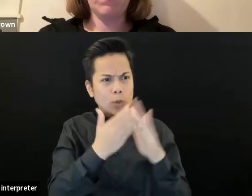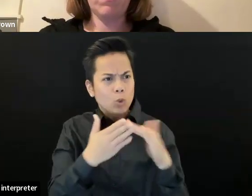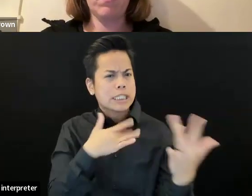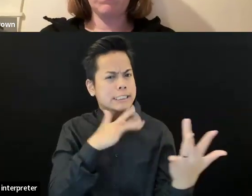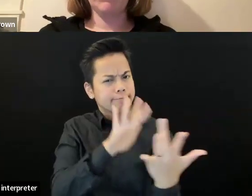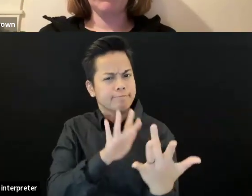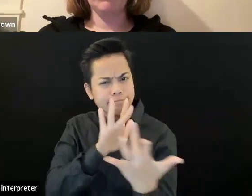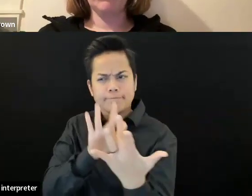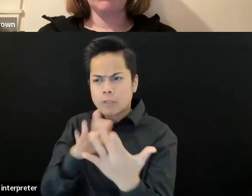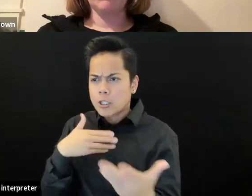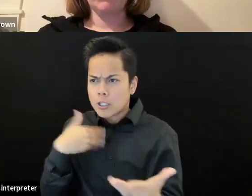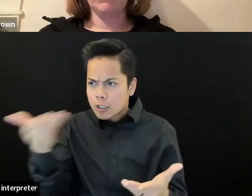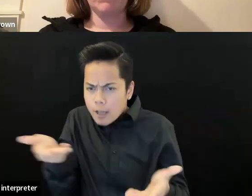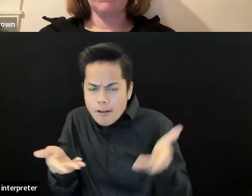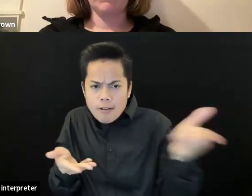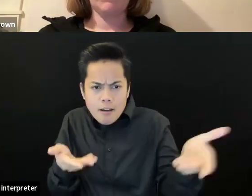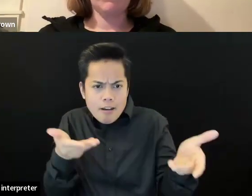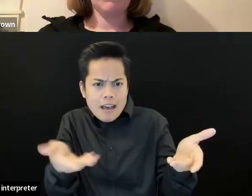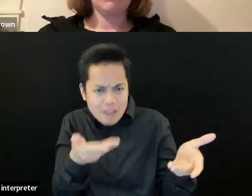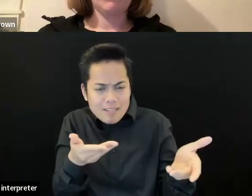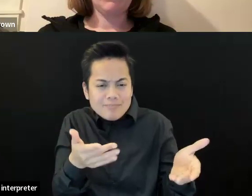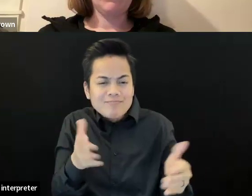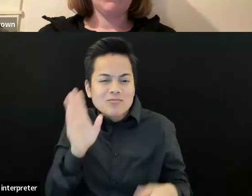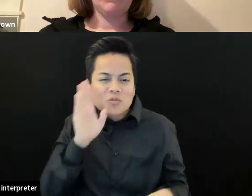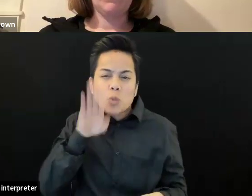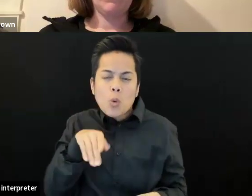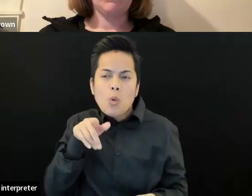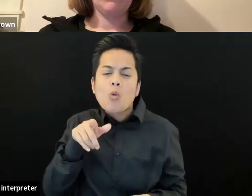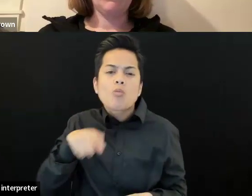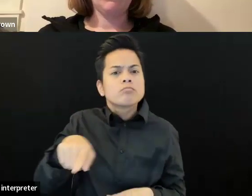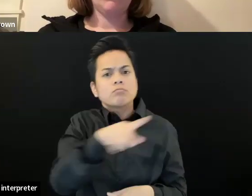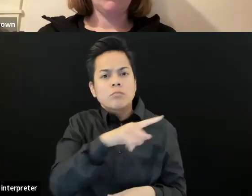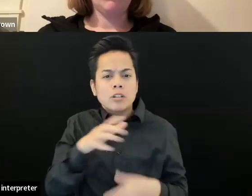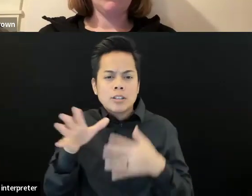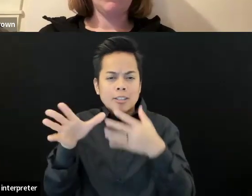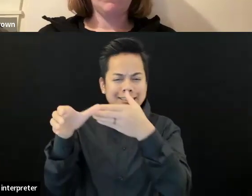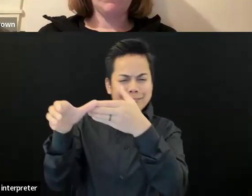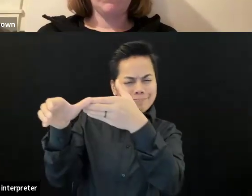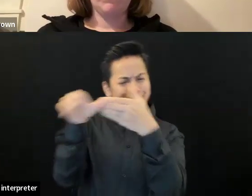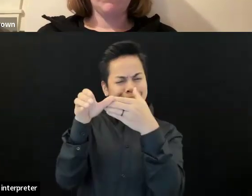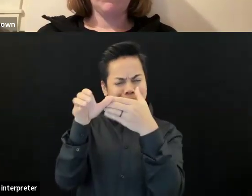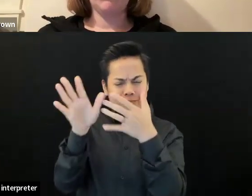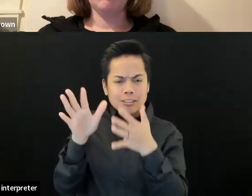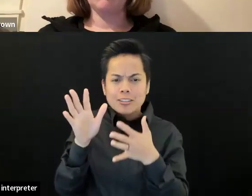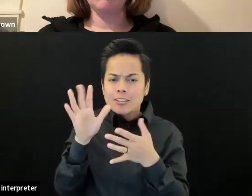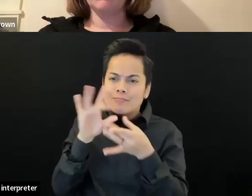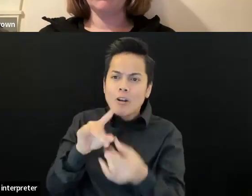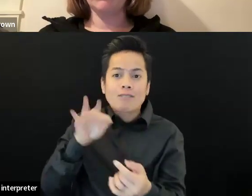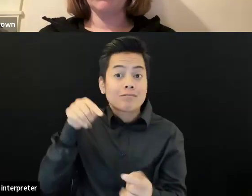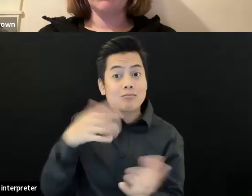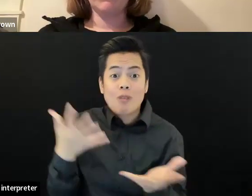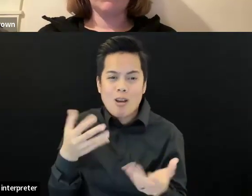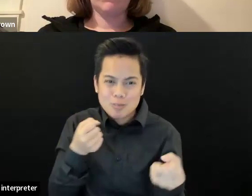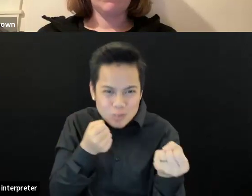we know have expertise at supporting, um, these sorts of projects and thinking about disability